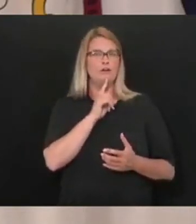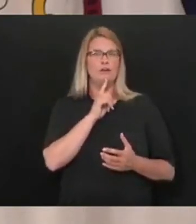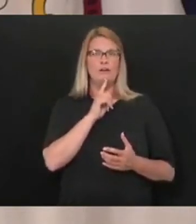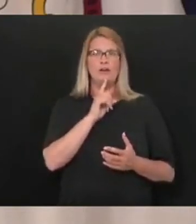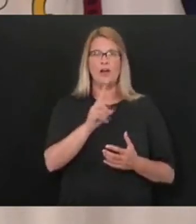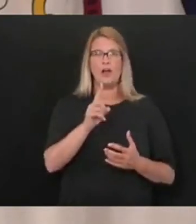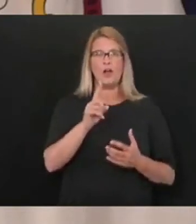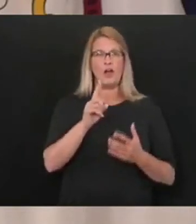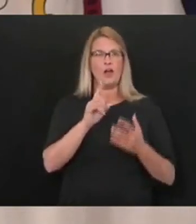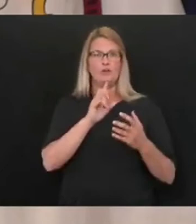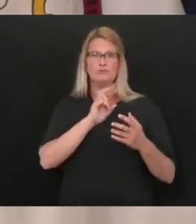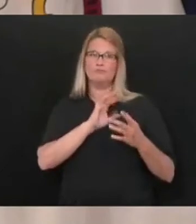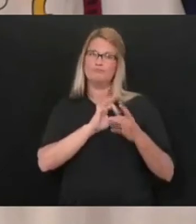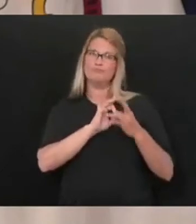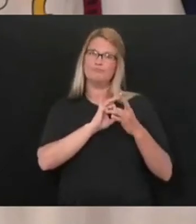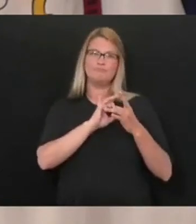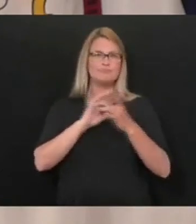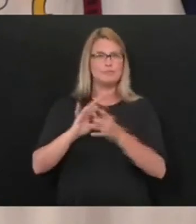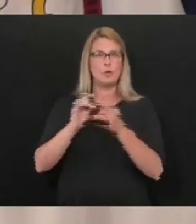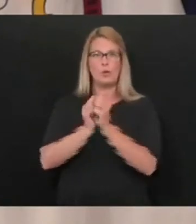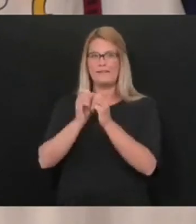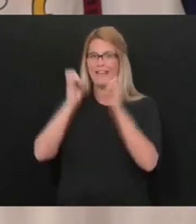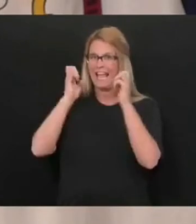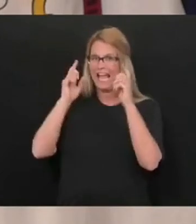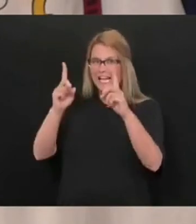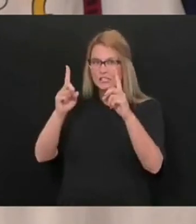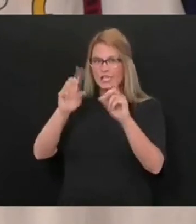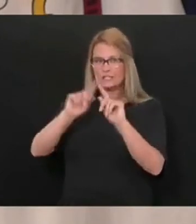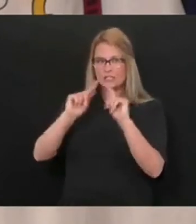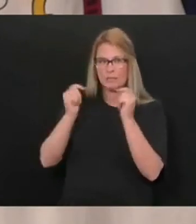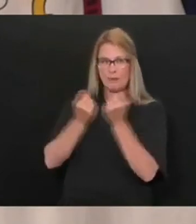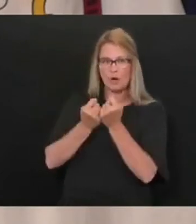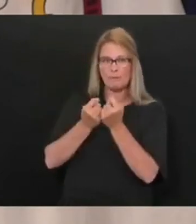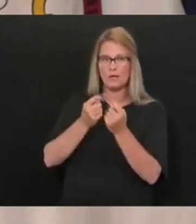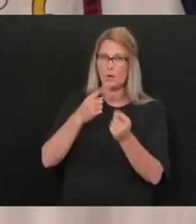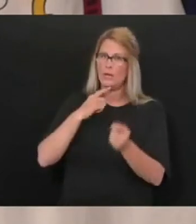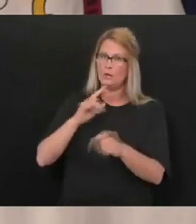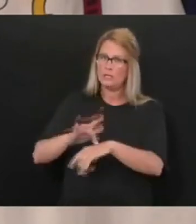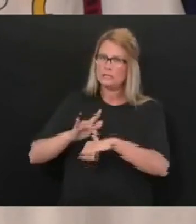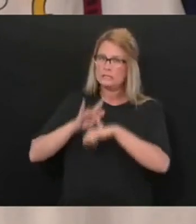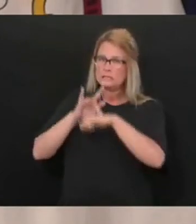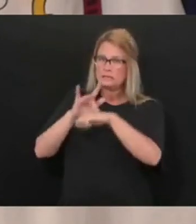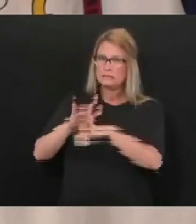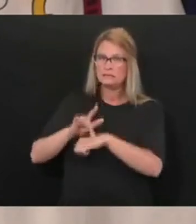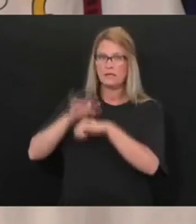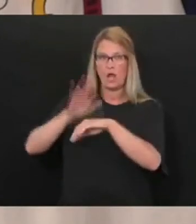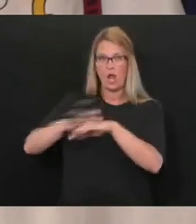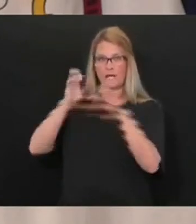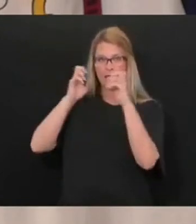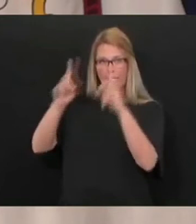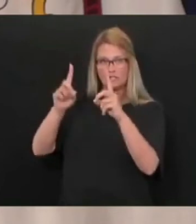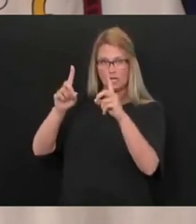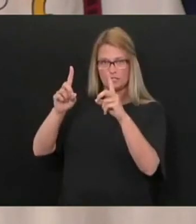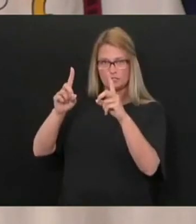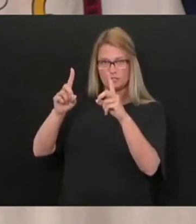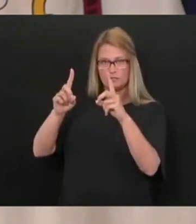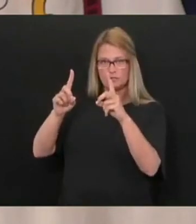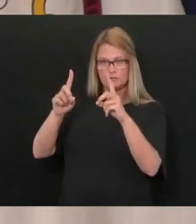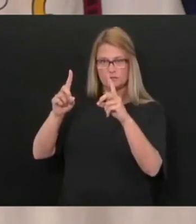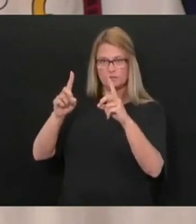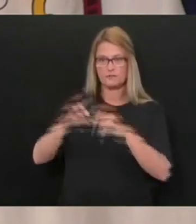educators, which was, you know, I mean, for crying out loud, we didn't, we didn't need to become polarized.